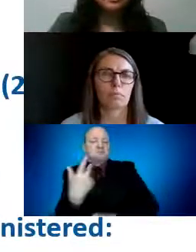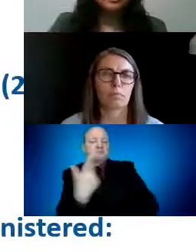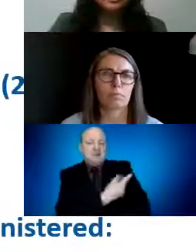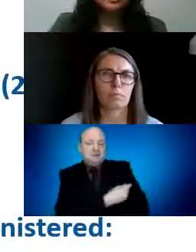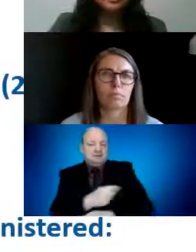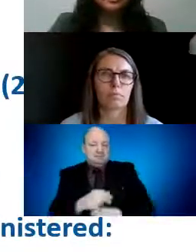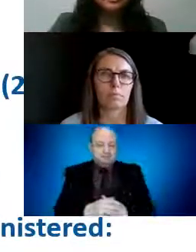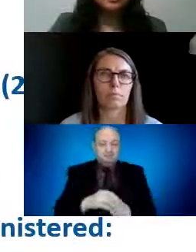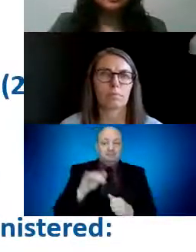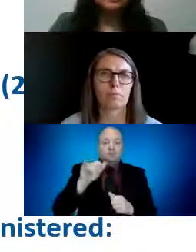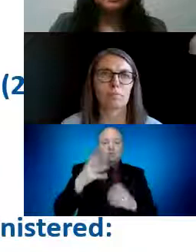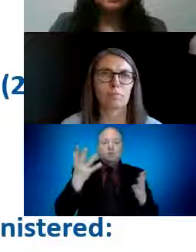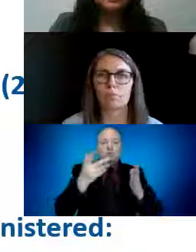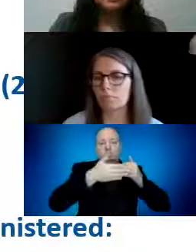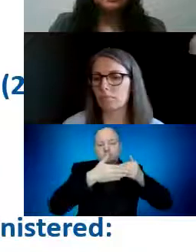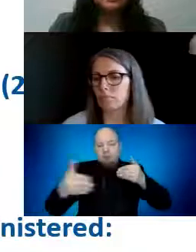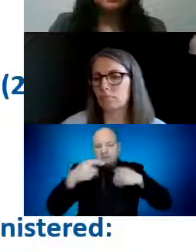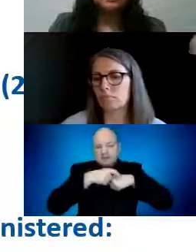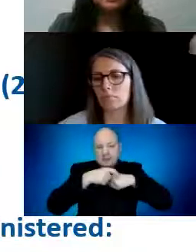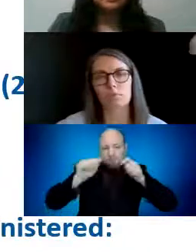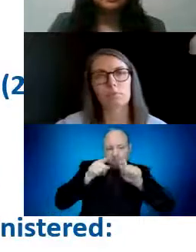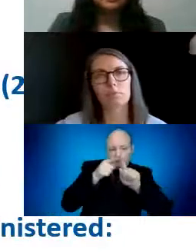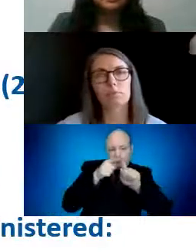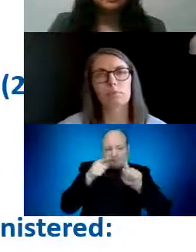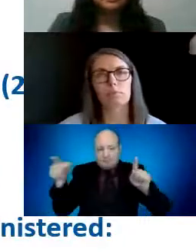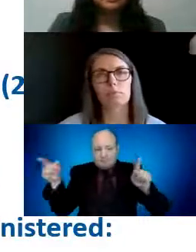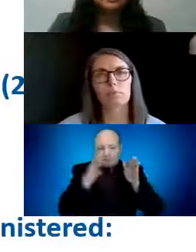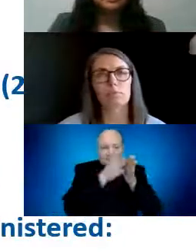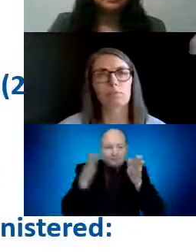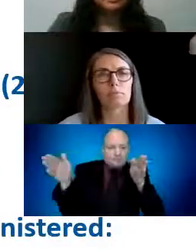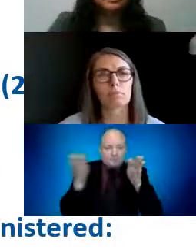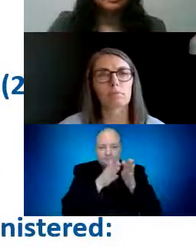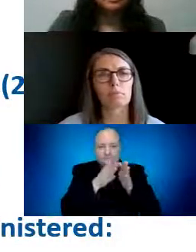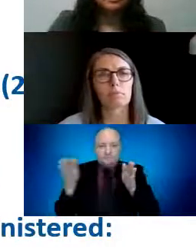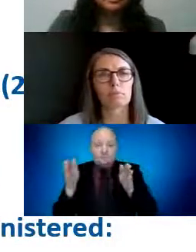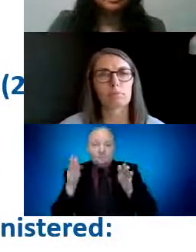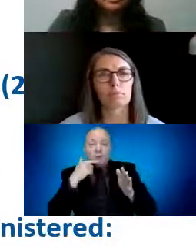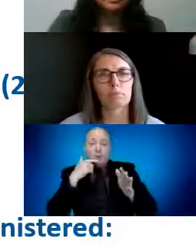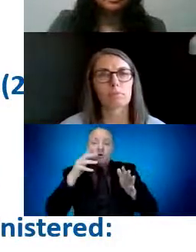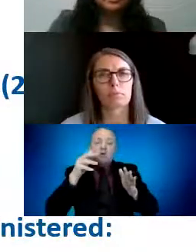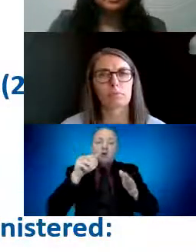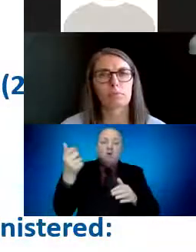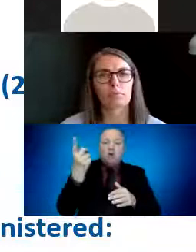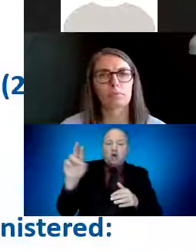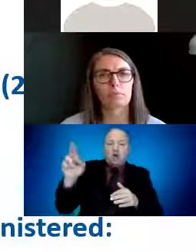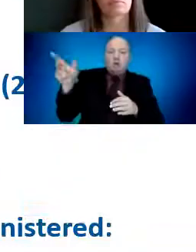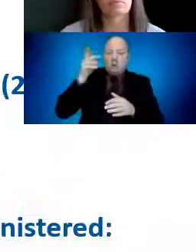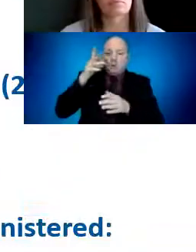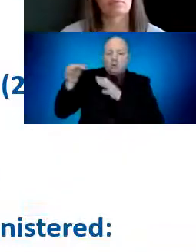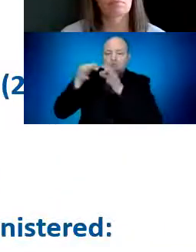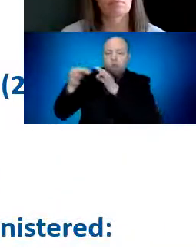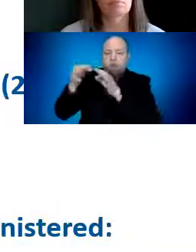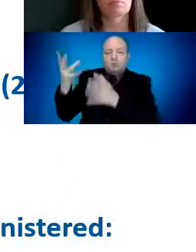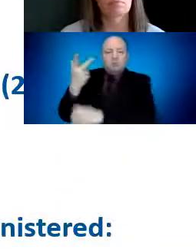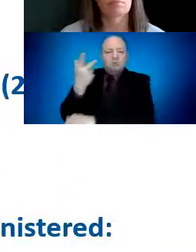Dr. Seidlinger will give you an update on the state of the pandemic and the latest on variants. Finally, Dr. Sutton will update you on our testing capacity,